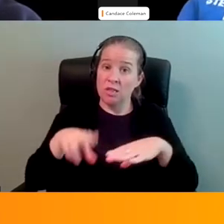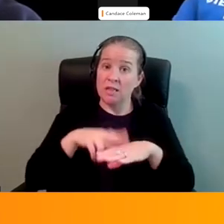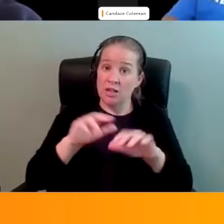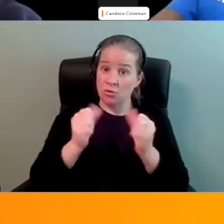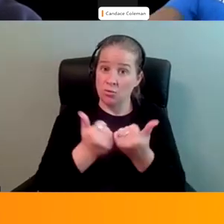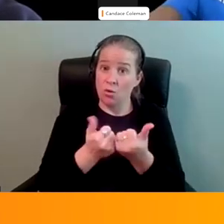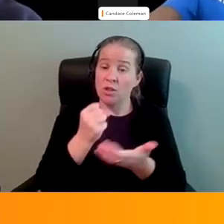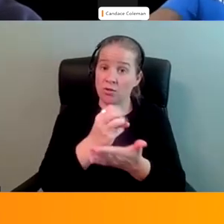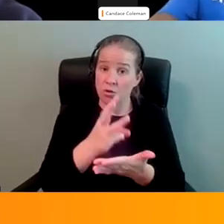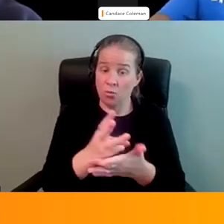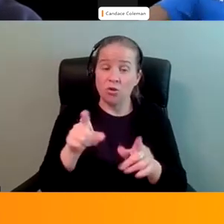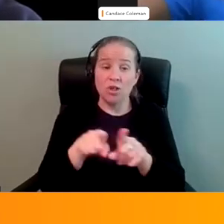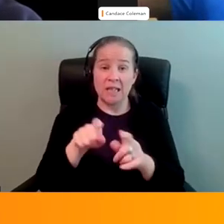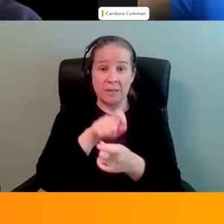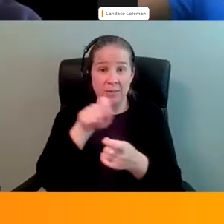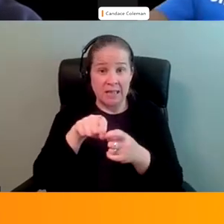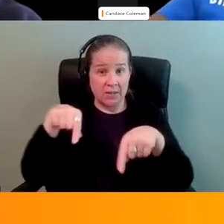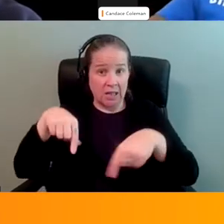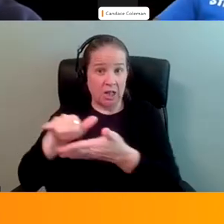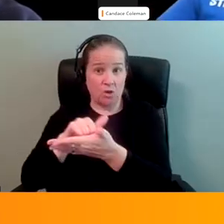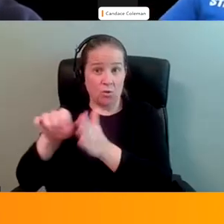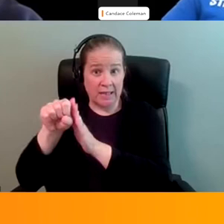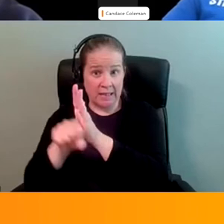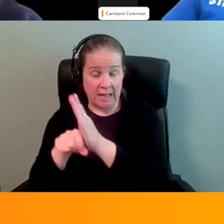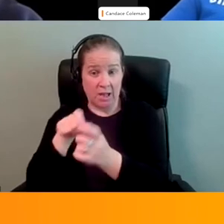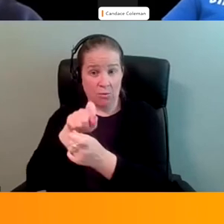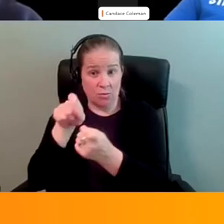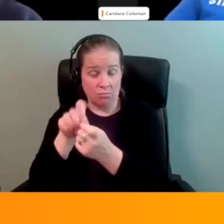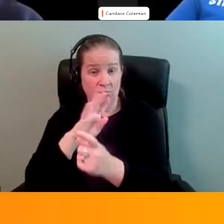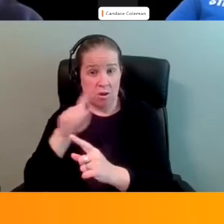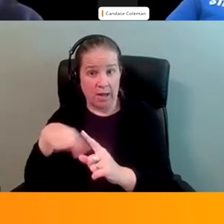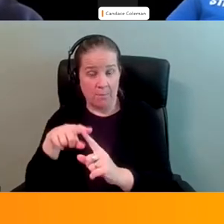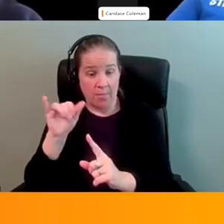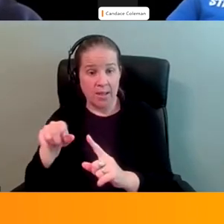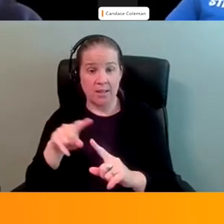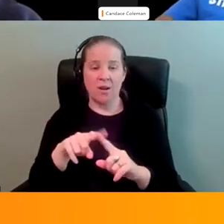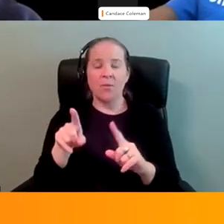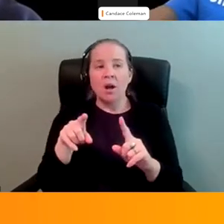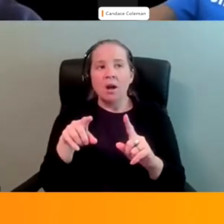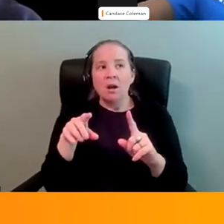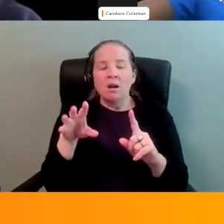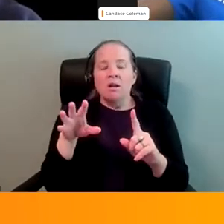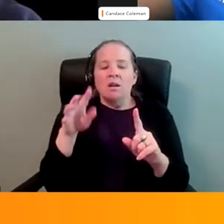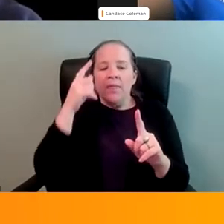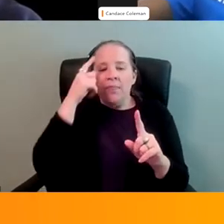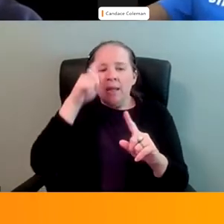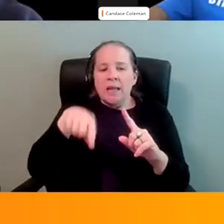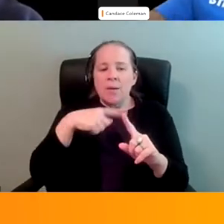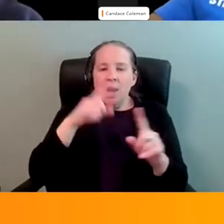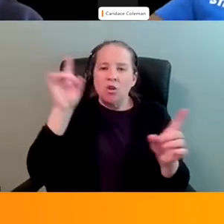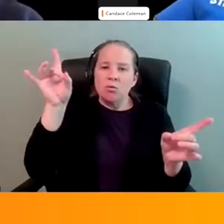Workers, and in particular in New York State we're addressing this. But, you know, when you think about crisis,